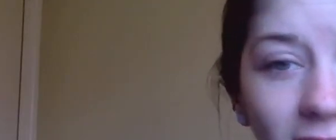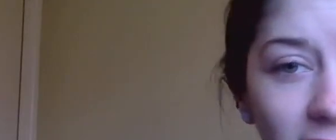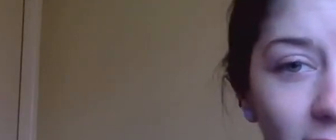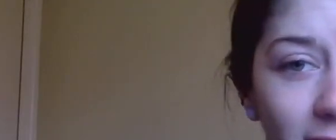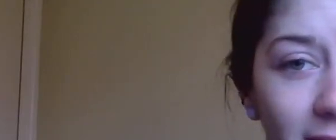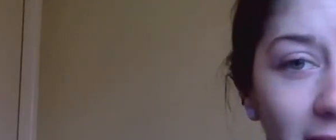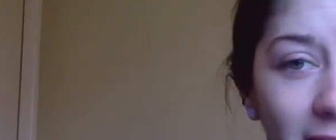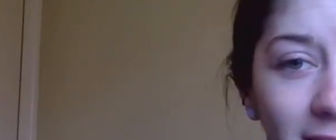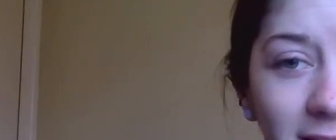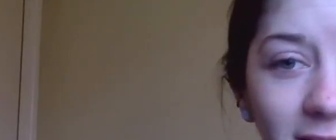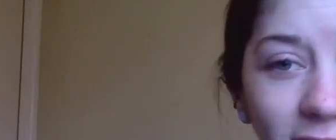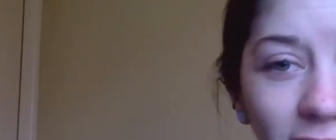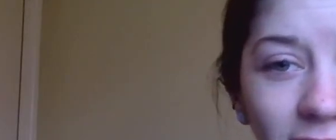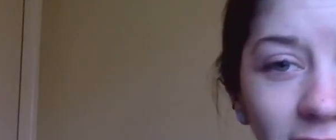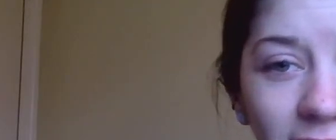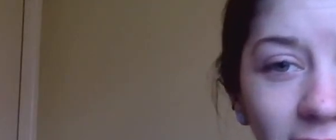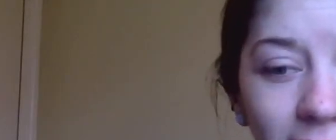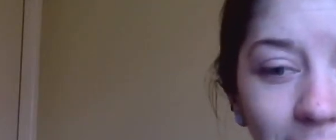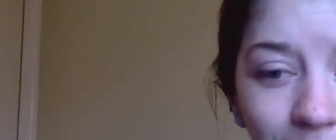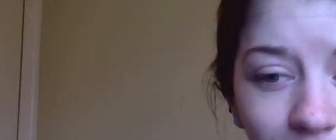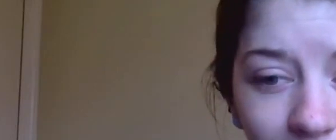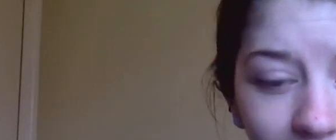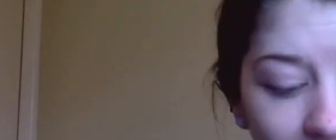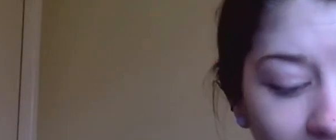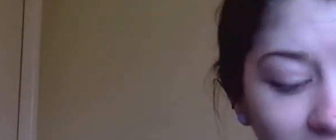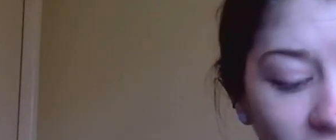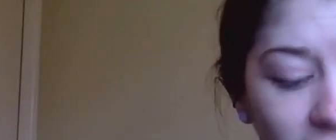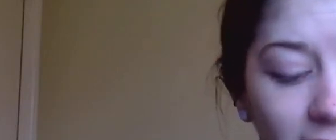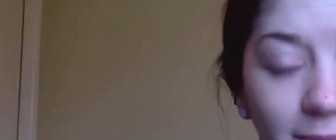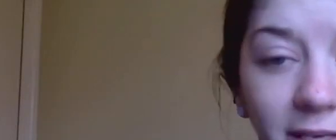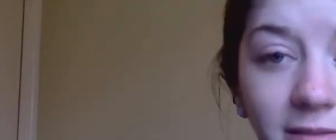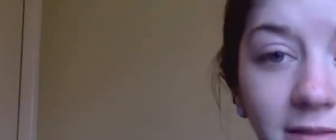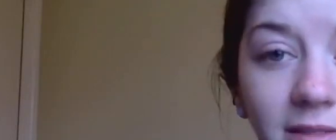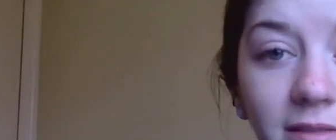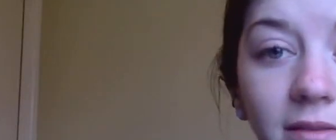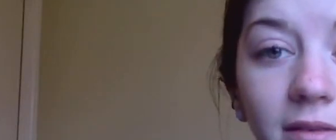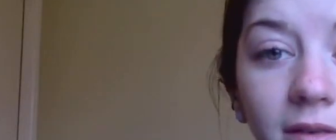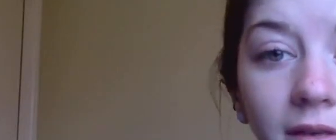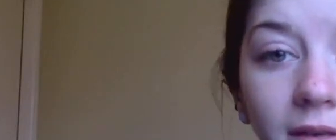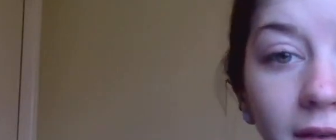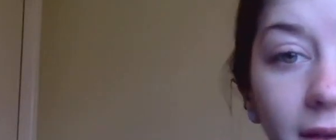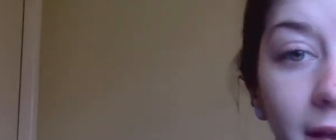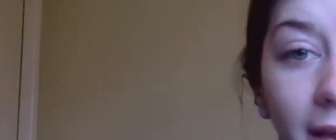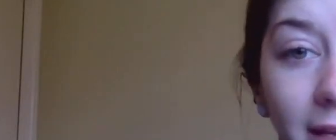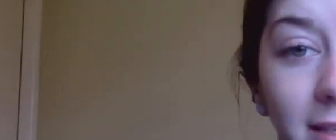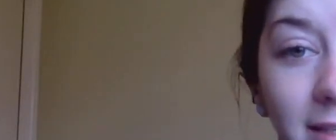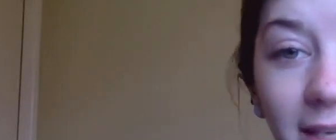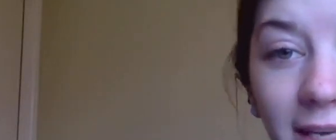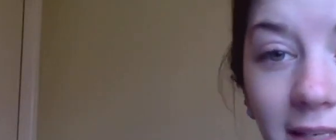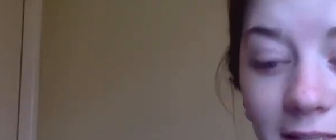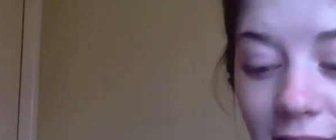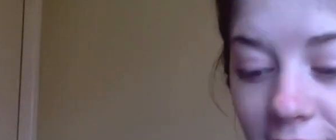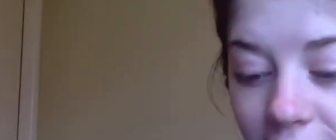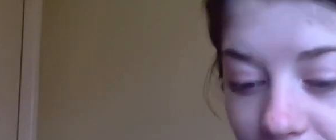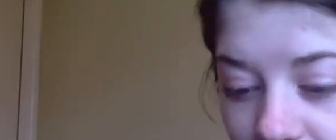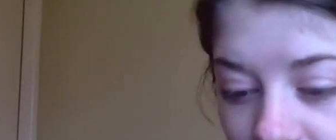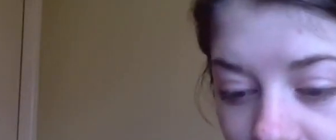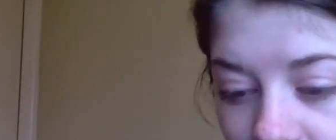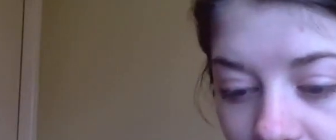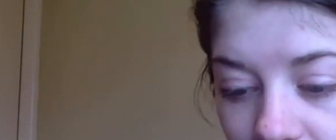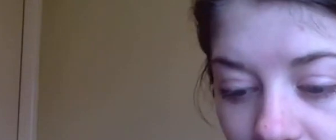also in the Eye Institute at Johns Hopkins and is in